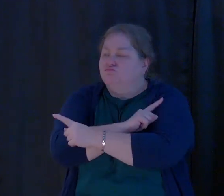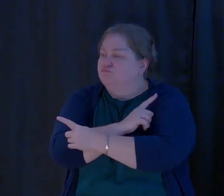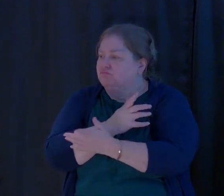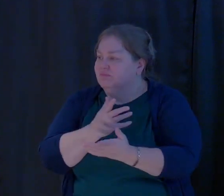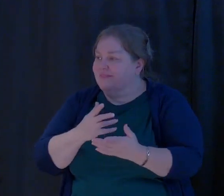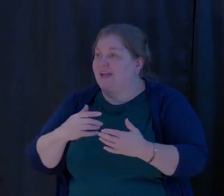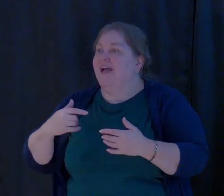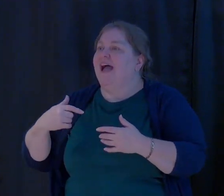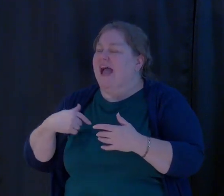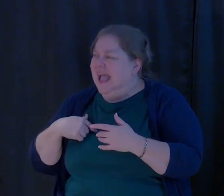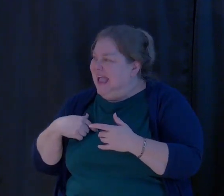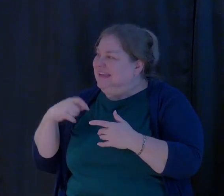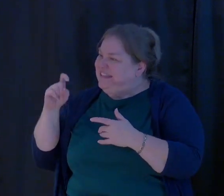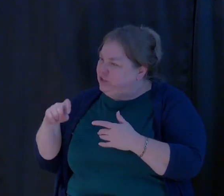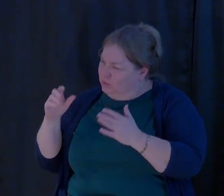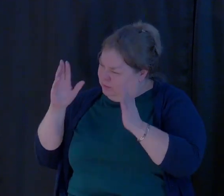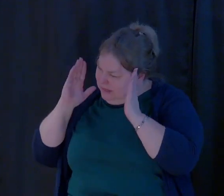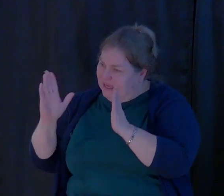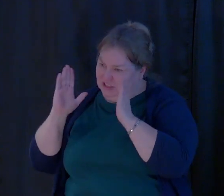I pay attention.